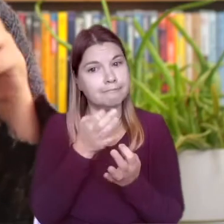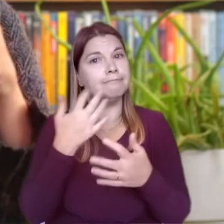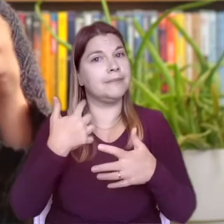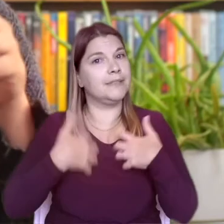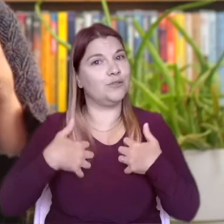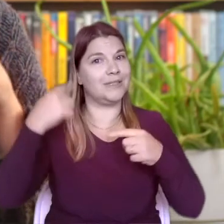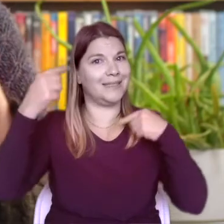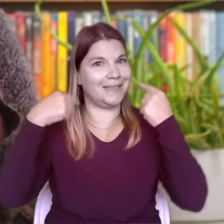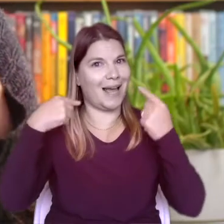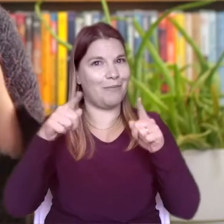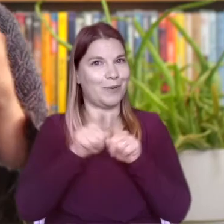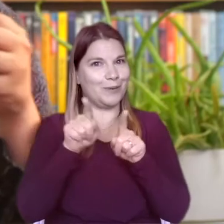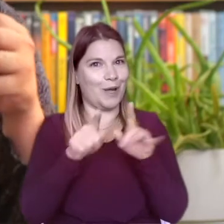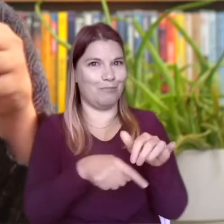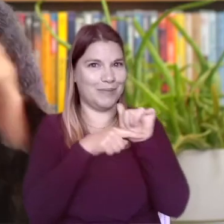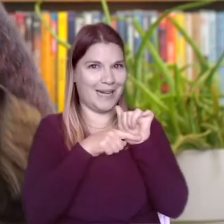keeping us free of germs